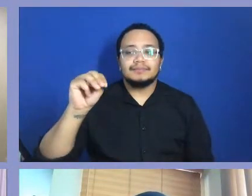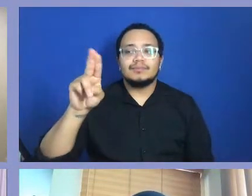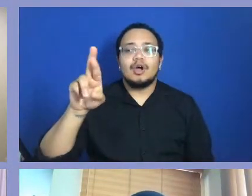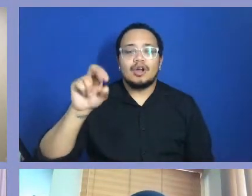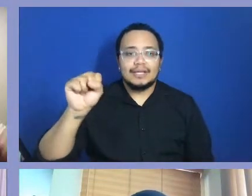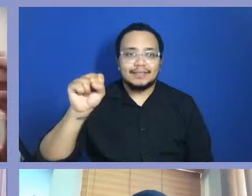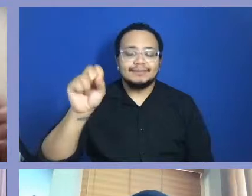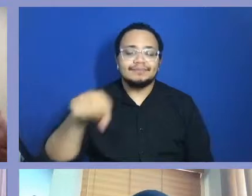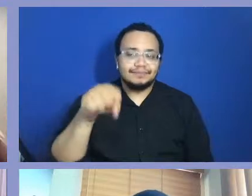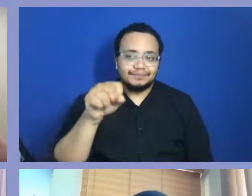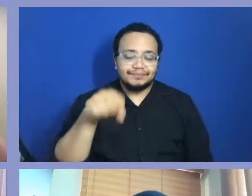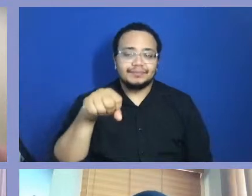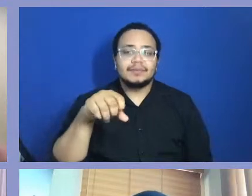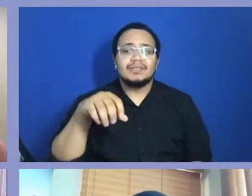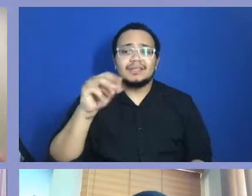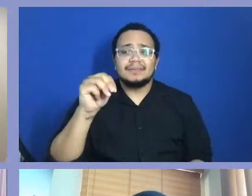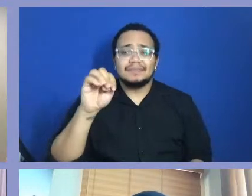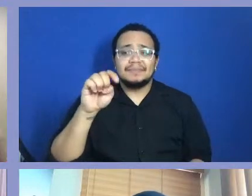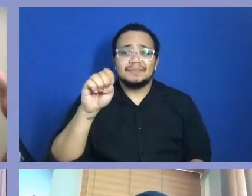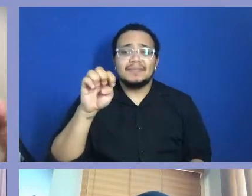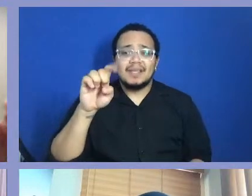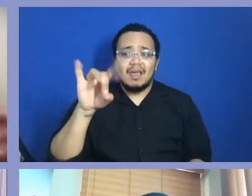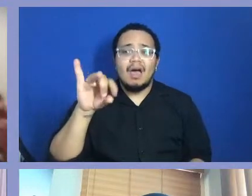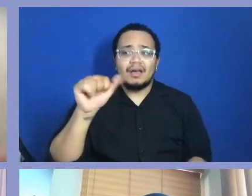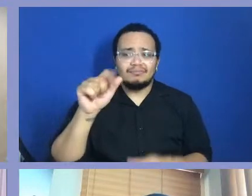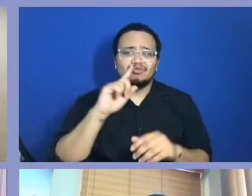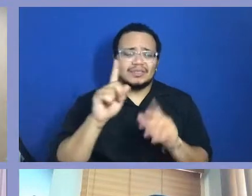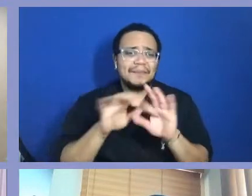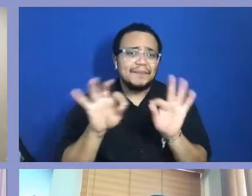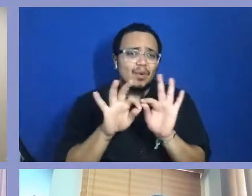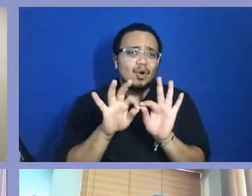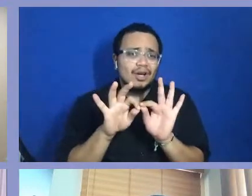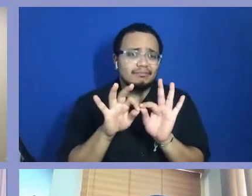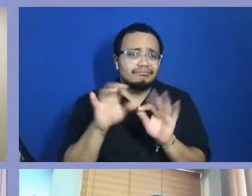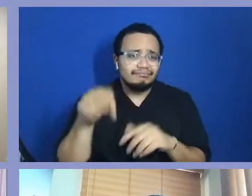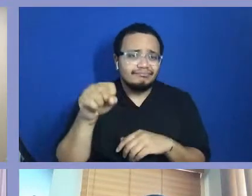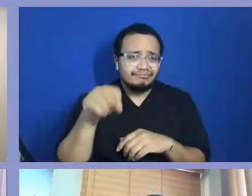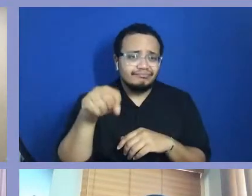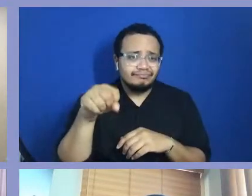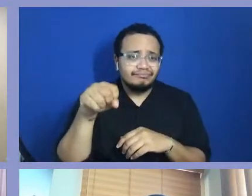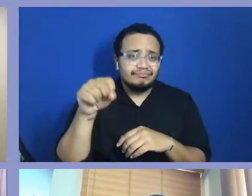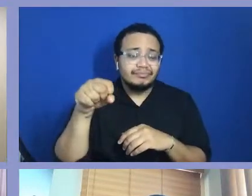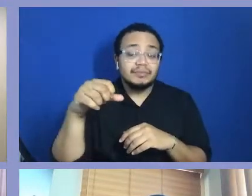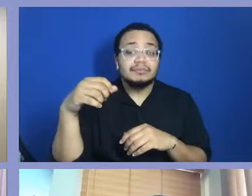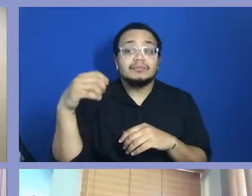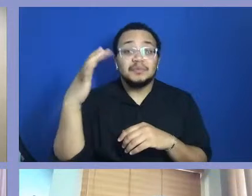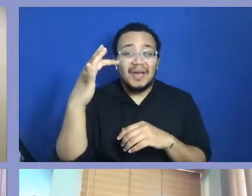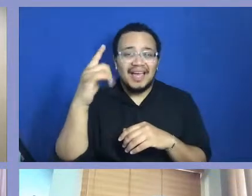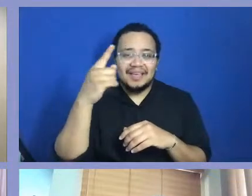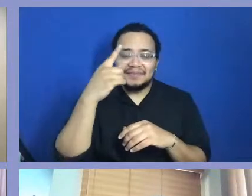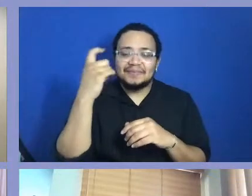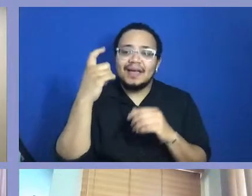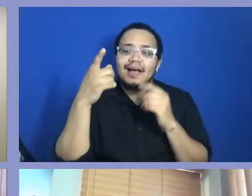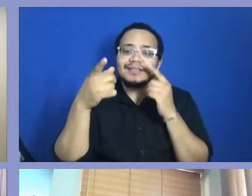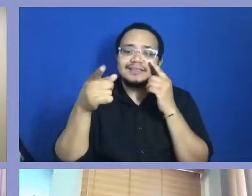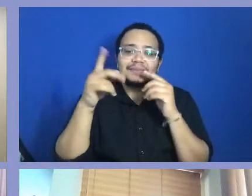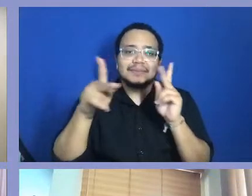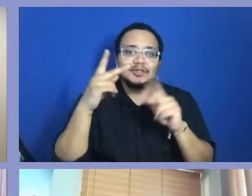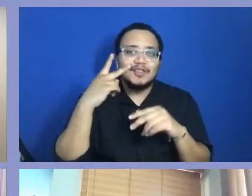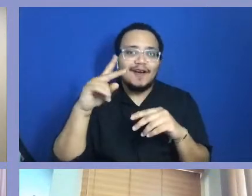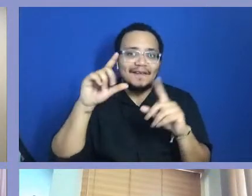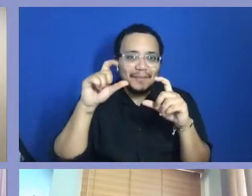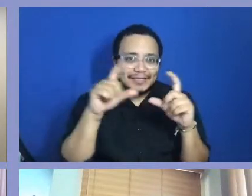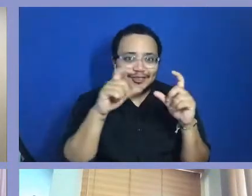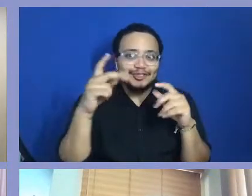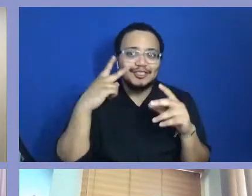was why a civil rights movement was able to be magnified during the time period because people saw the photos of it. They saw what was taking place in those